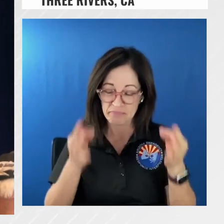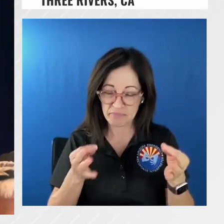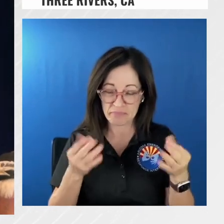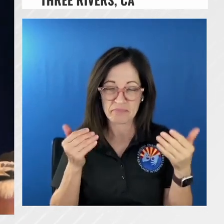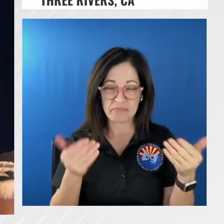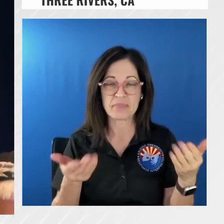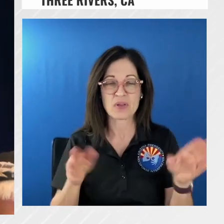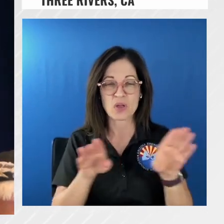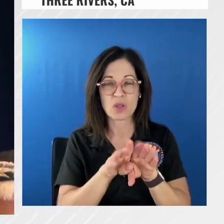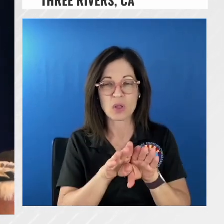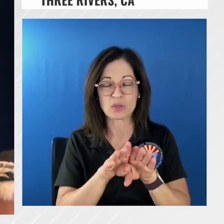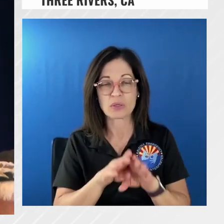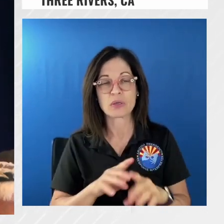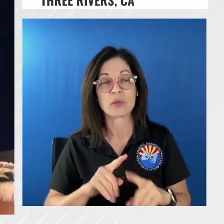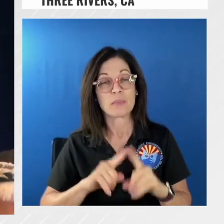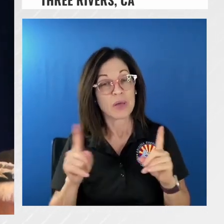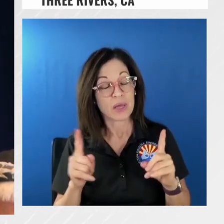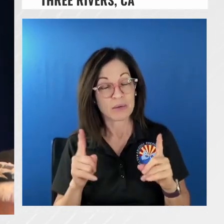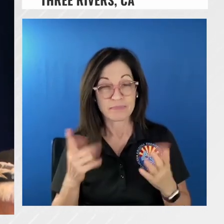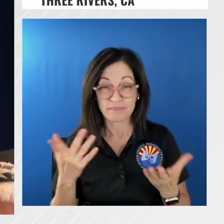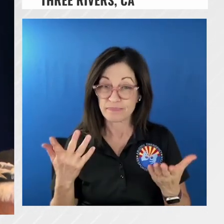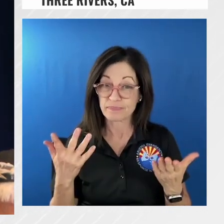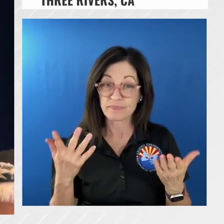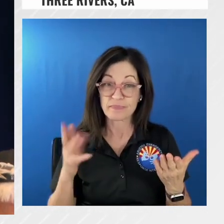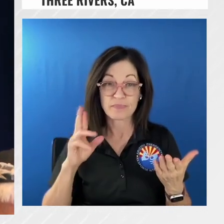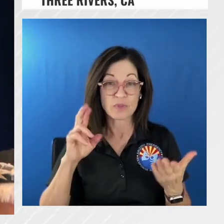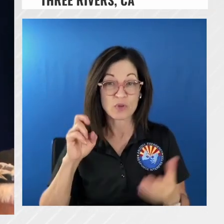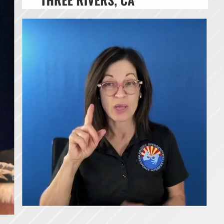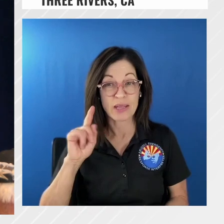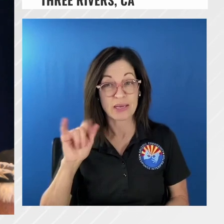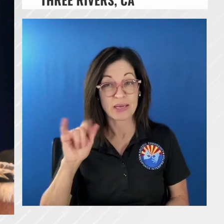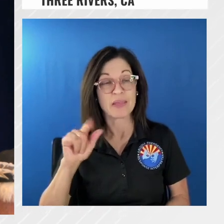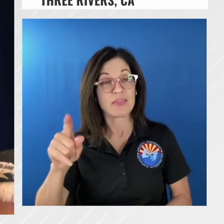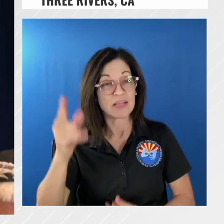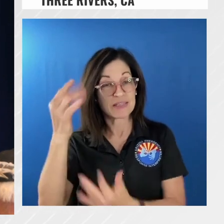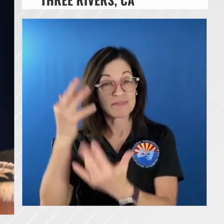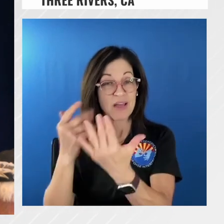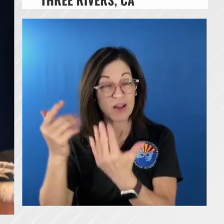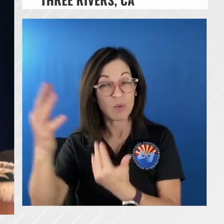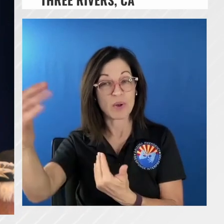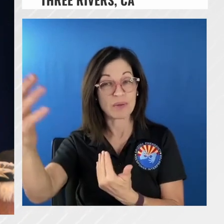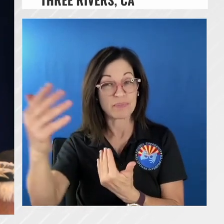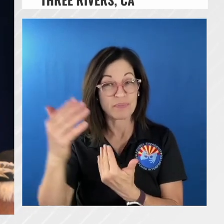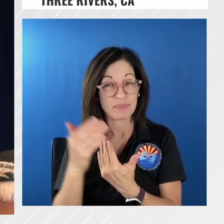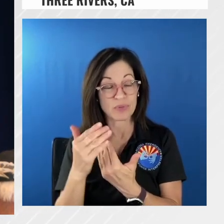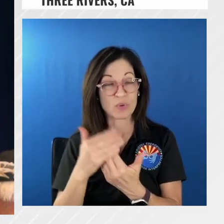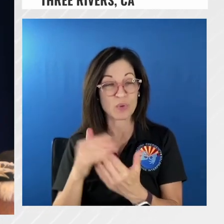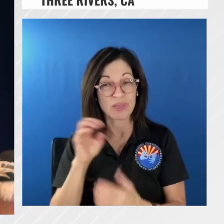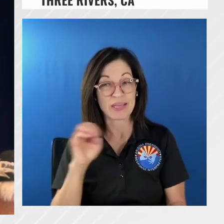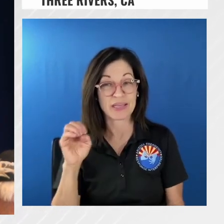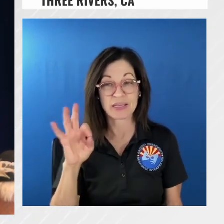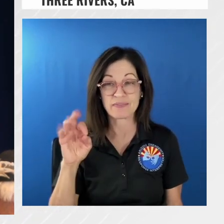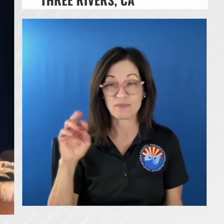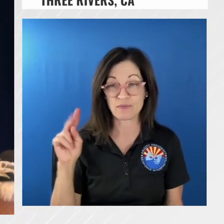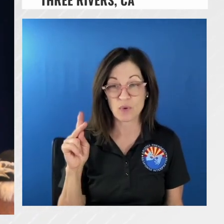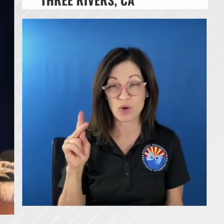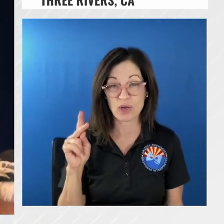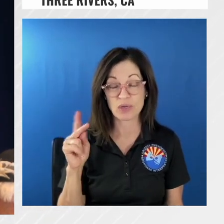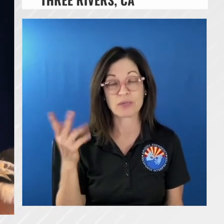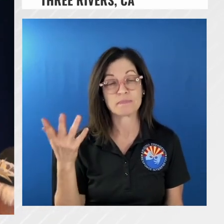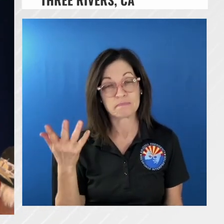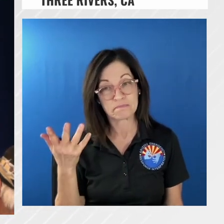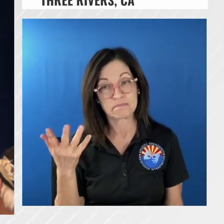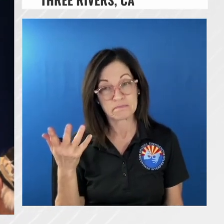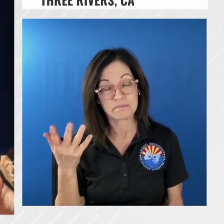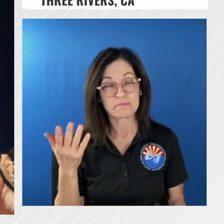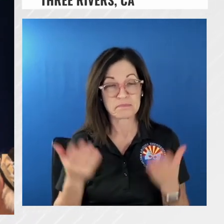but the reality is that this fire is going to come down to the east fork at some point logically in all likelihood